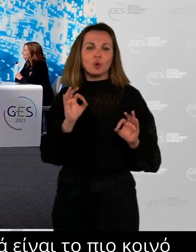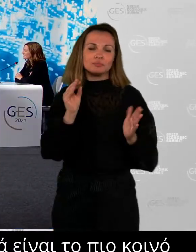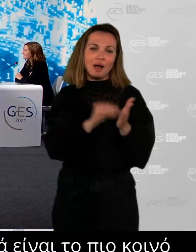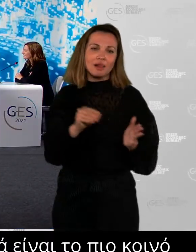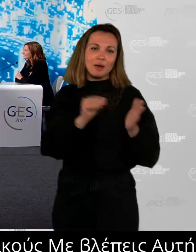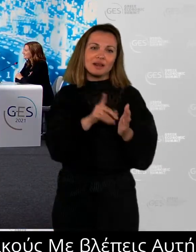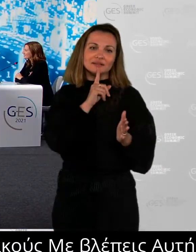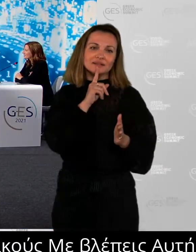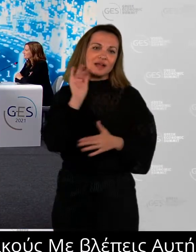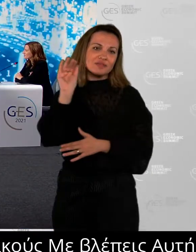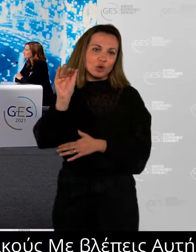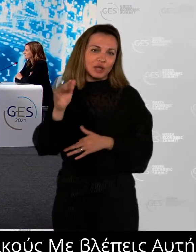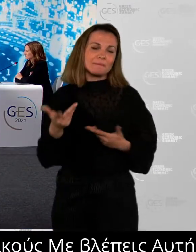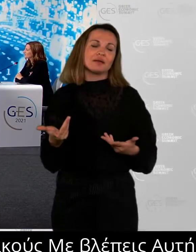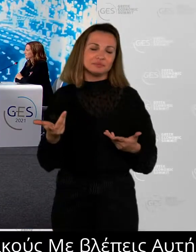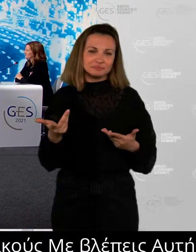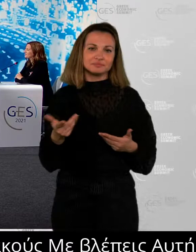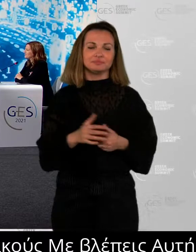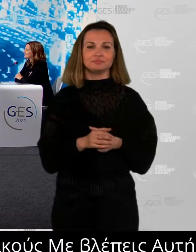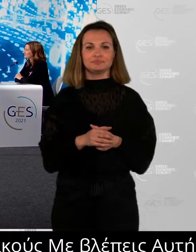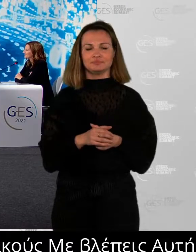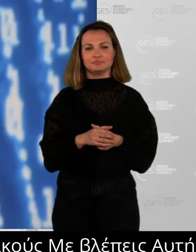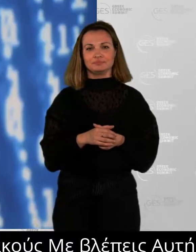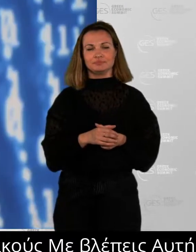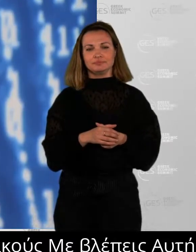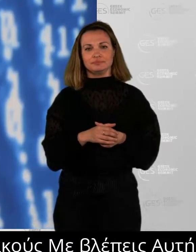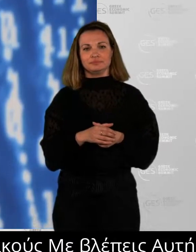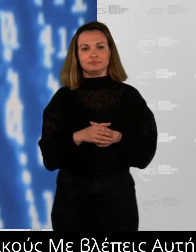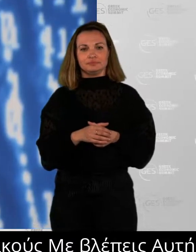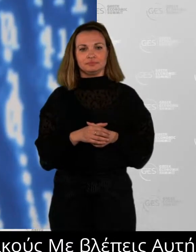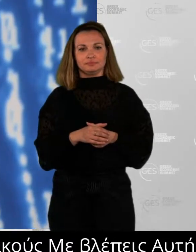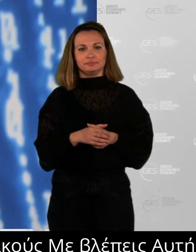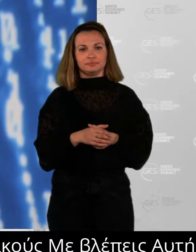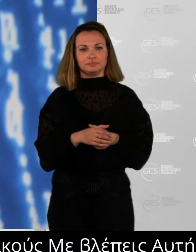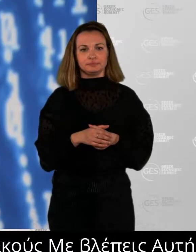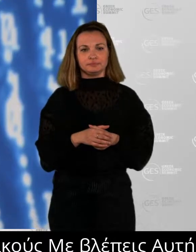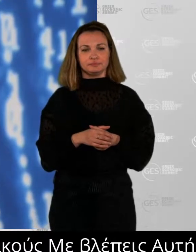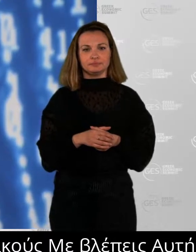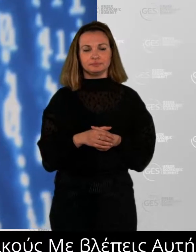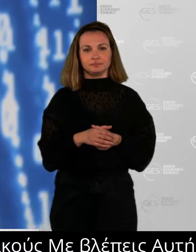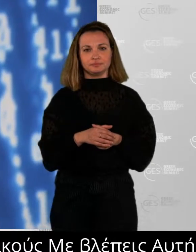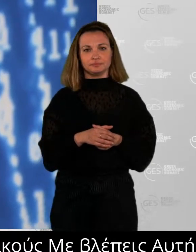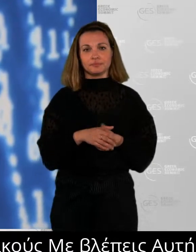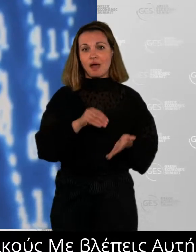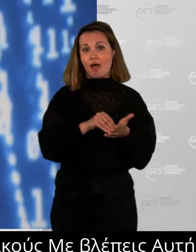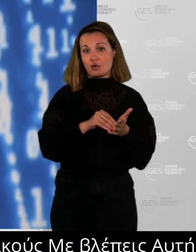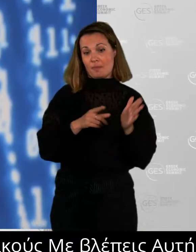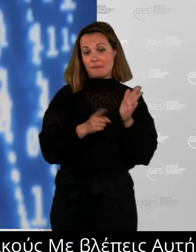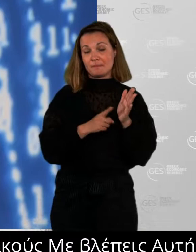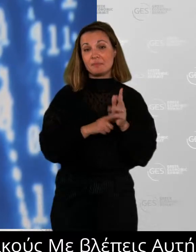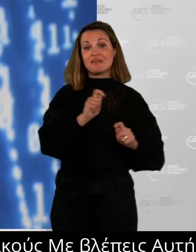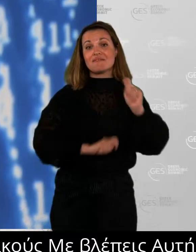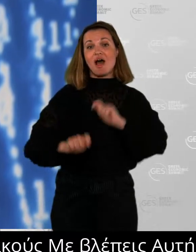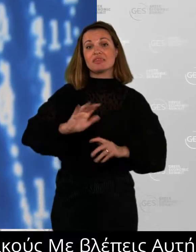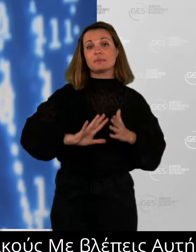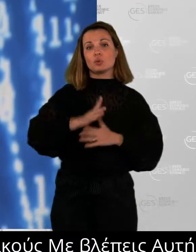basics right. So I believe we need to create a sustainable, flexible environment for all our people. I think my number three is, we need